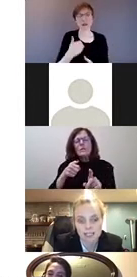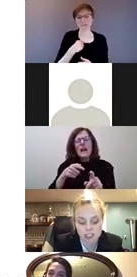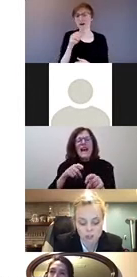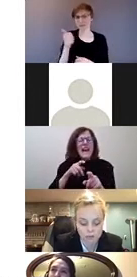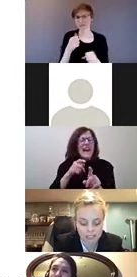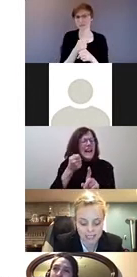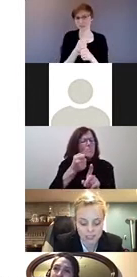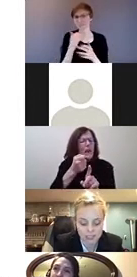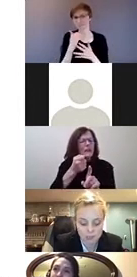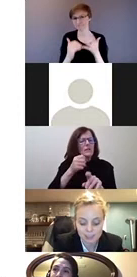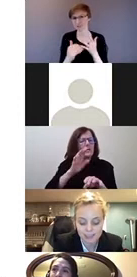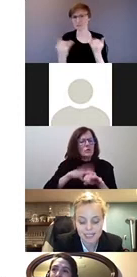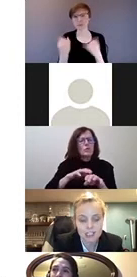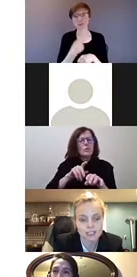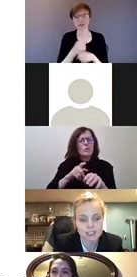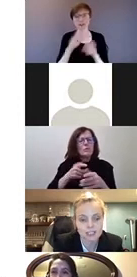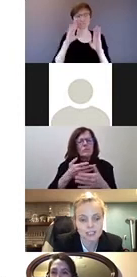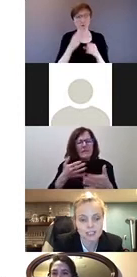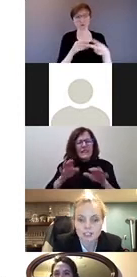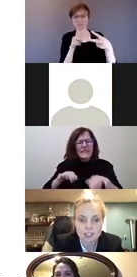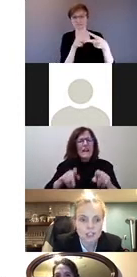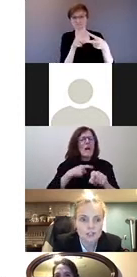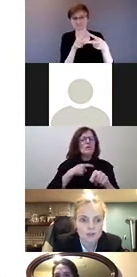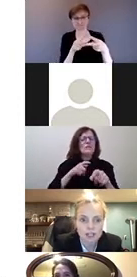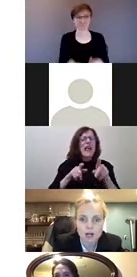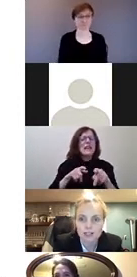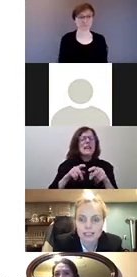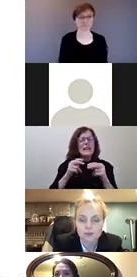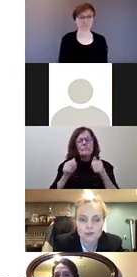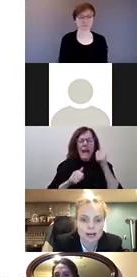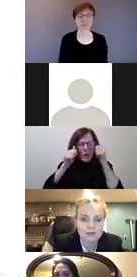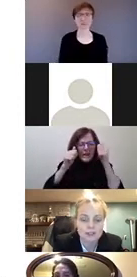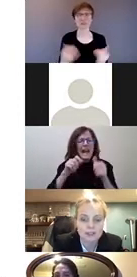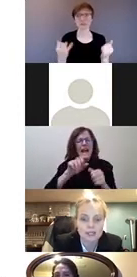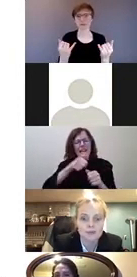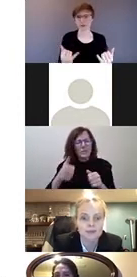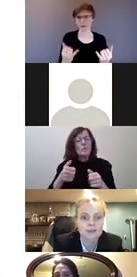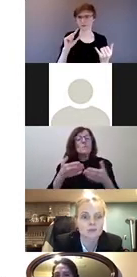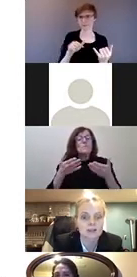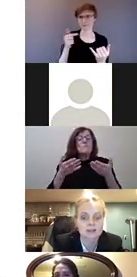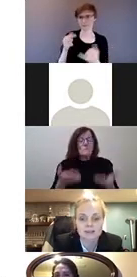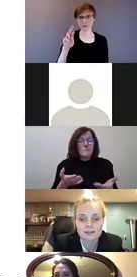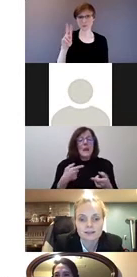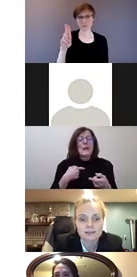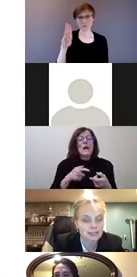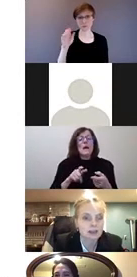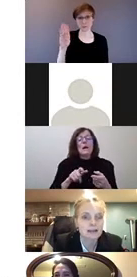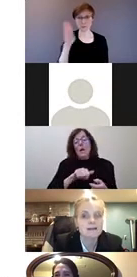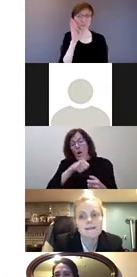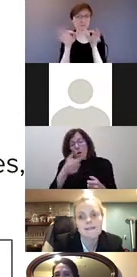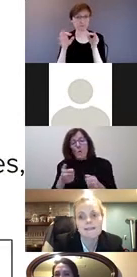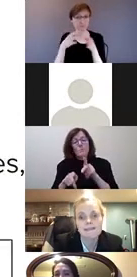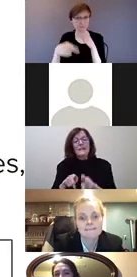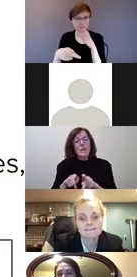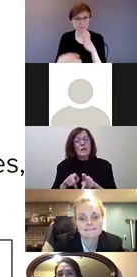on these two for today's presentation. So I'm going to turn it over to my colleague, Ruva, to speak about the results. Next slide.